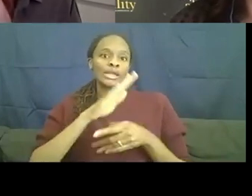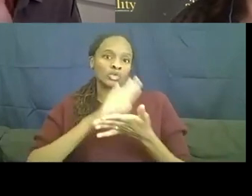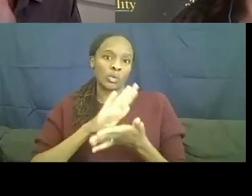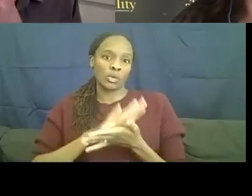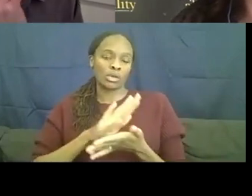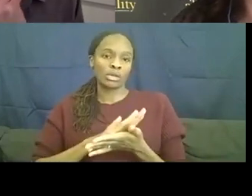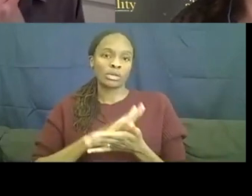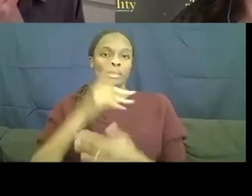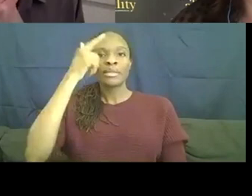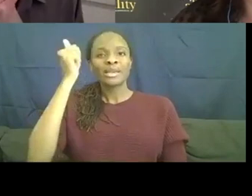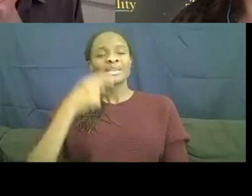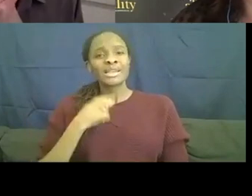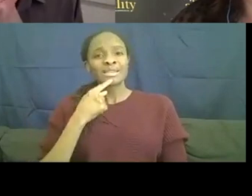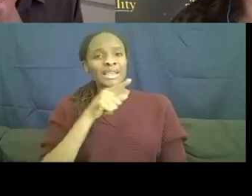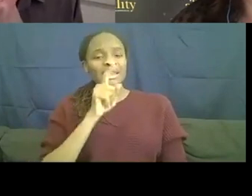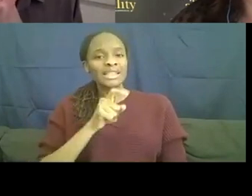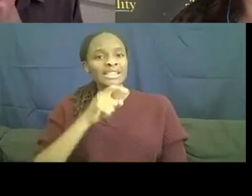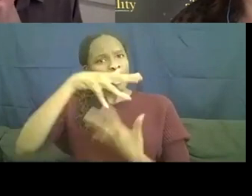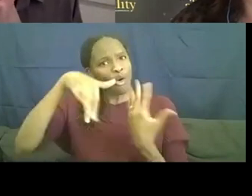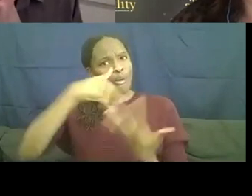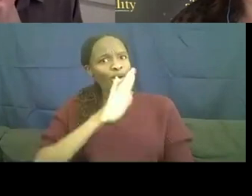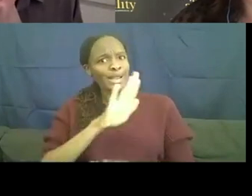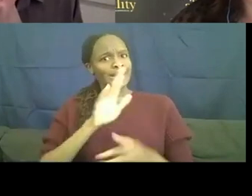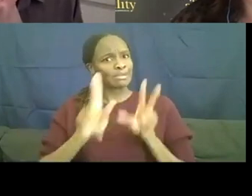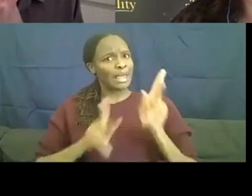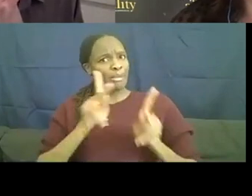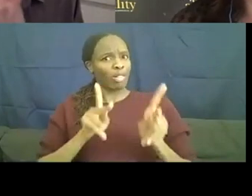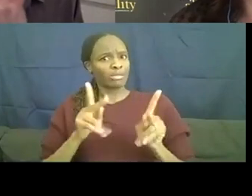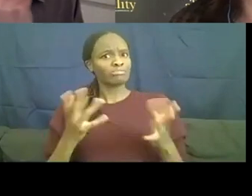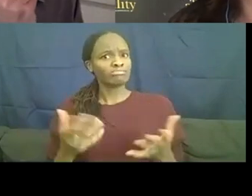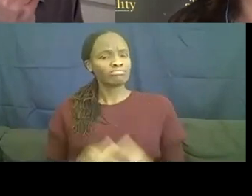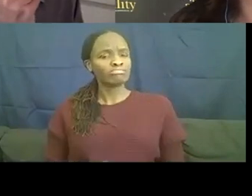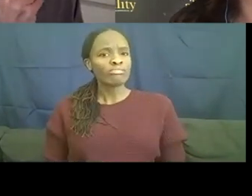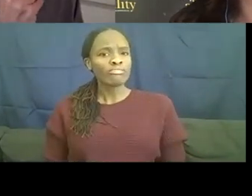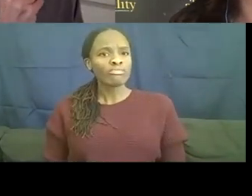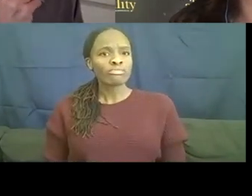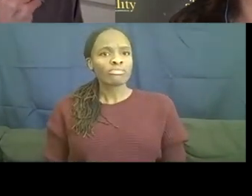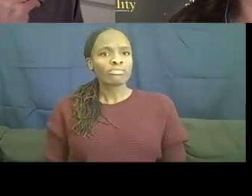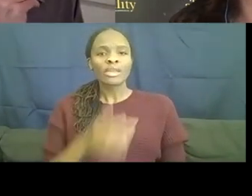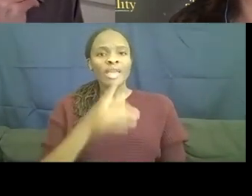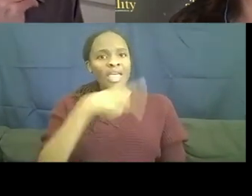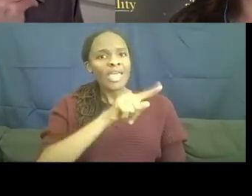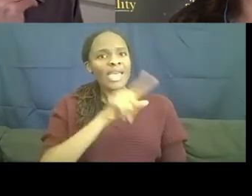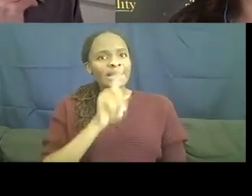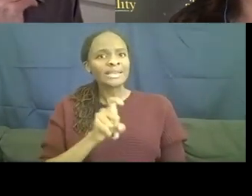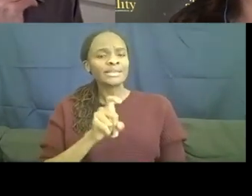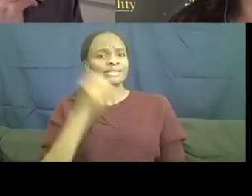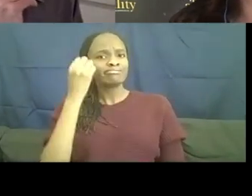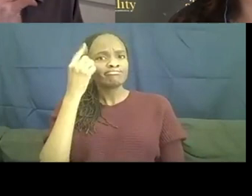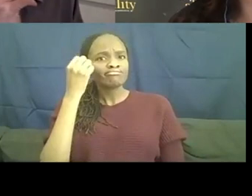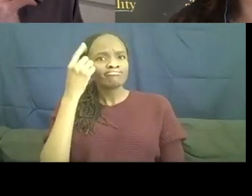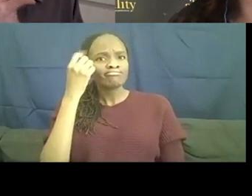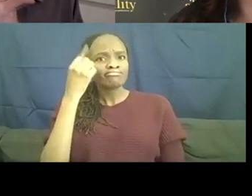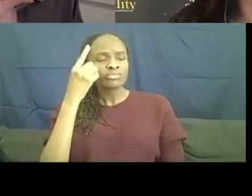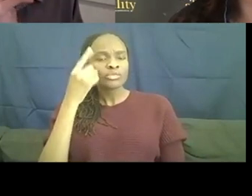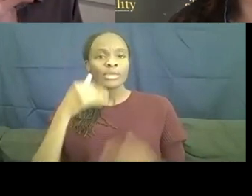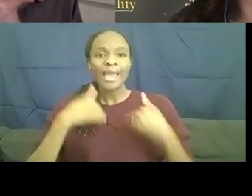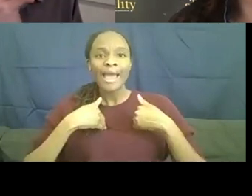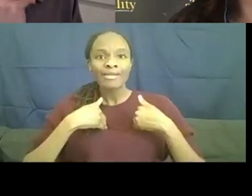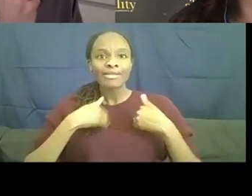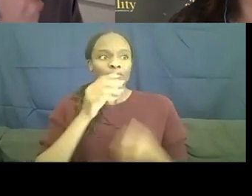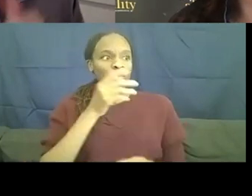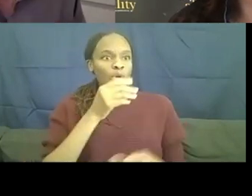that, because I said he needs to be around his people and they need to have, to understand that they're a community.